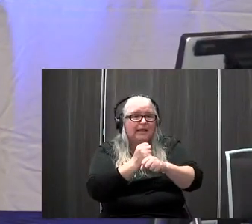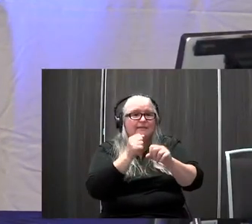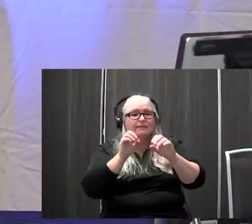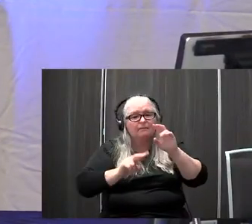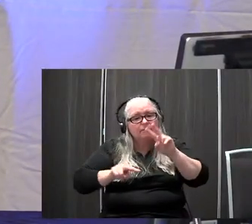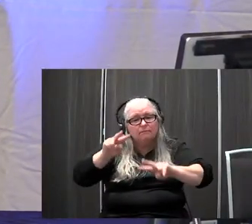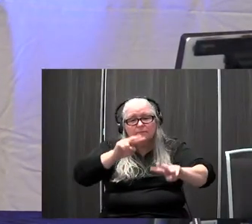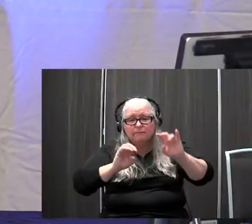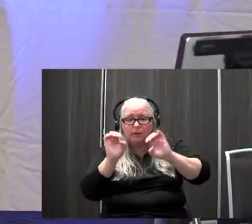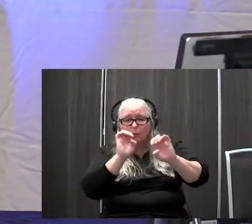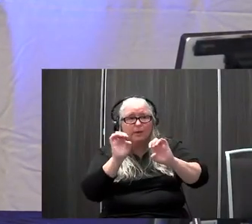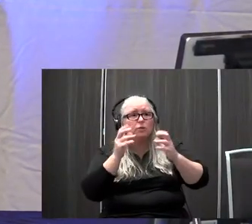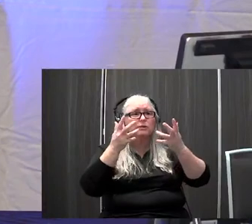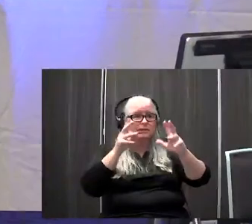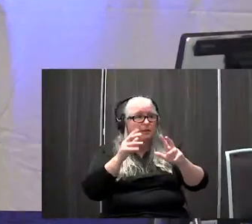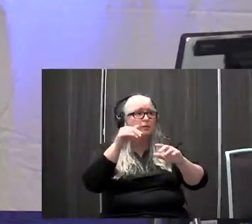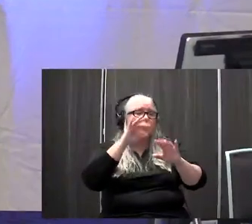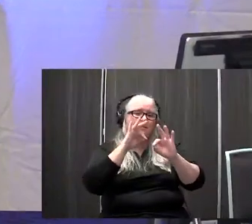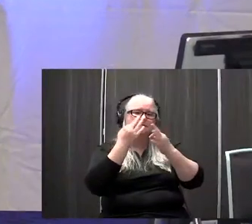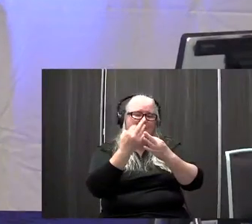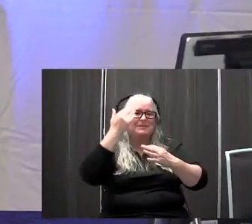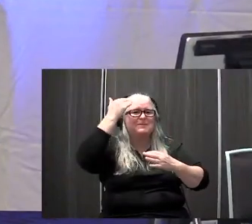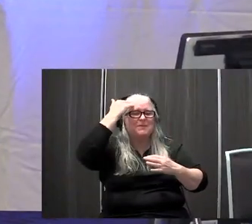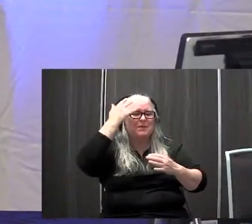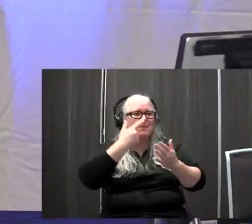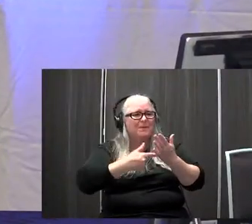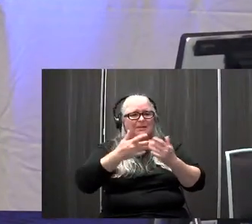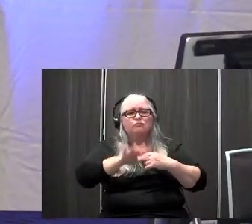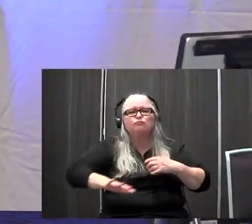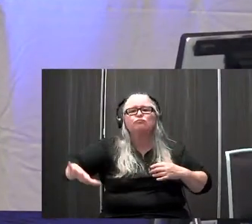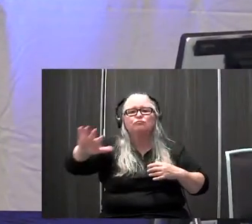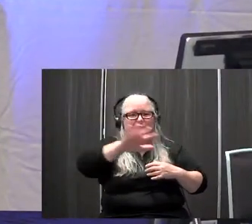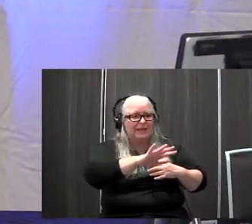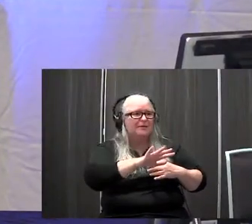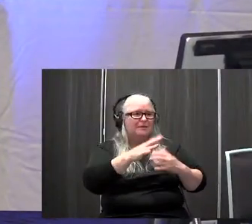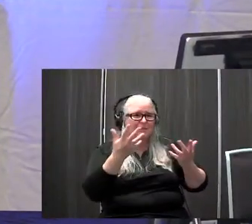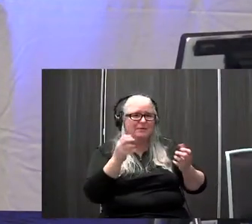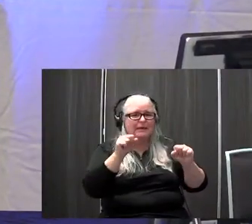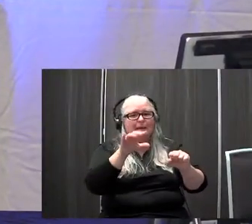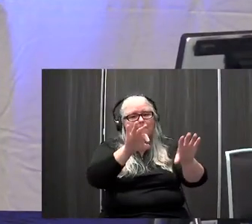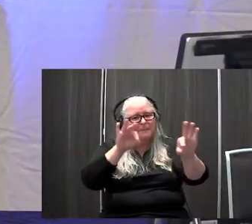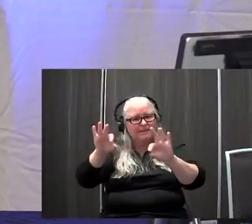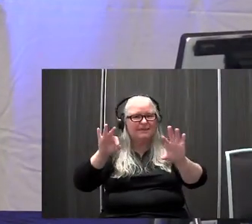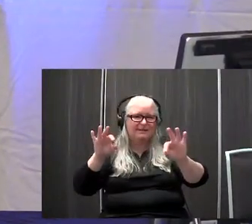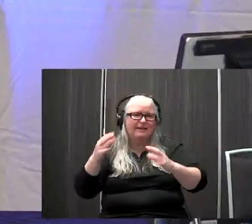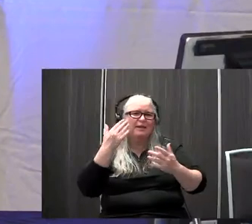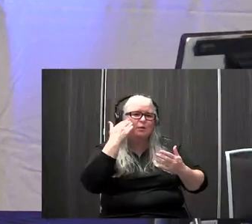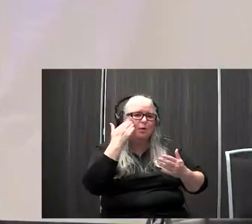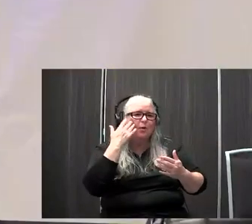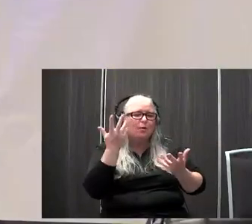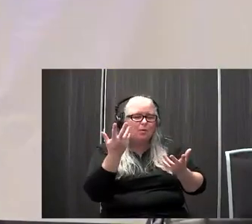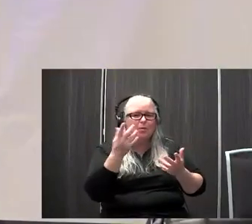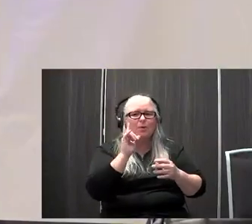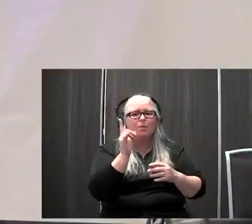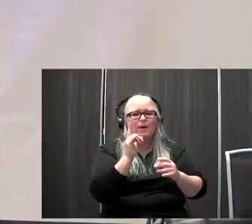And so the families are aware of what's out there, um, and continue to keep that, those lines of communication open. And from